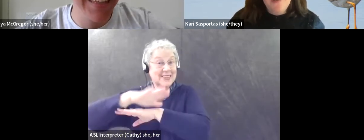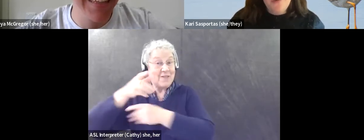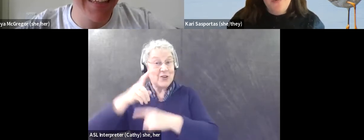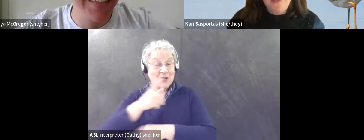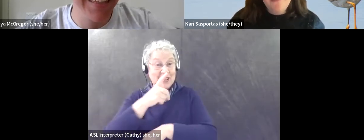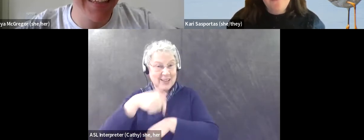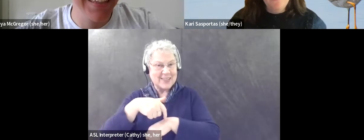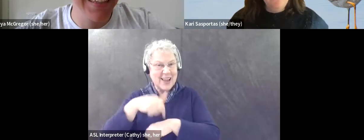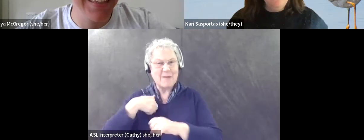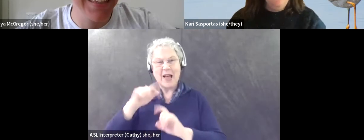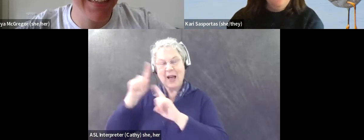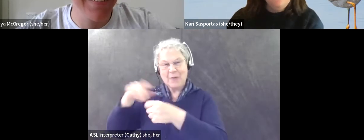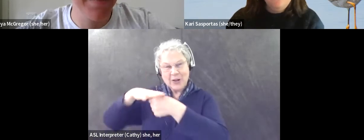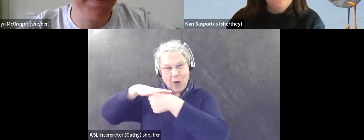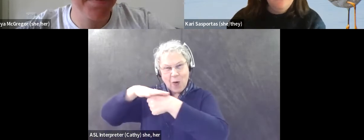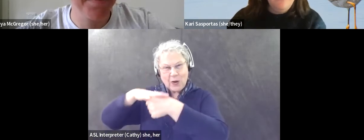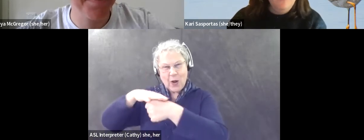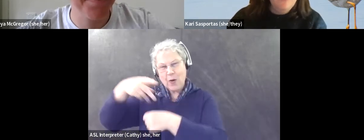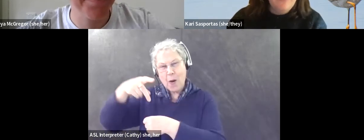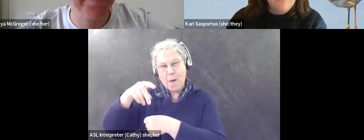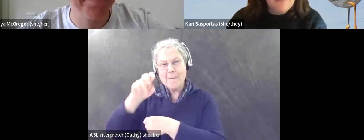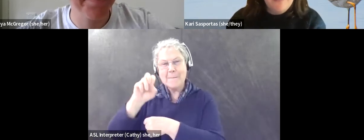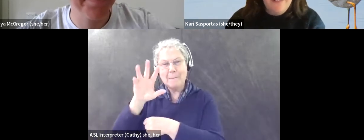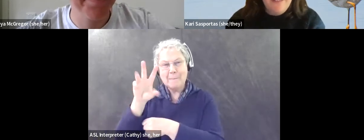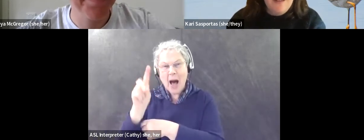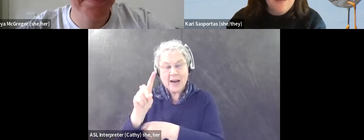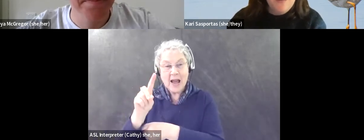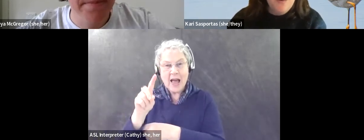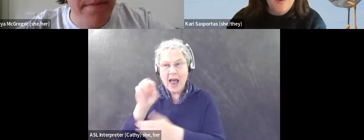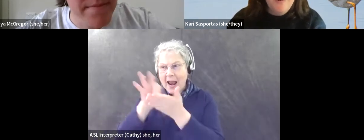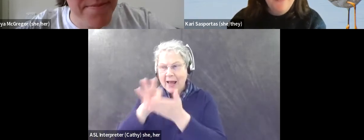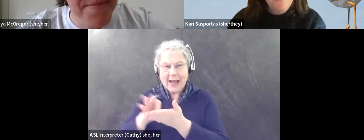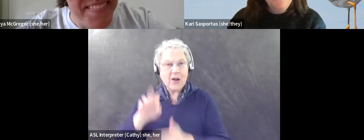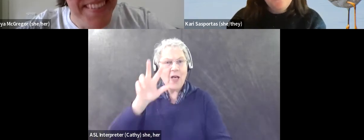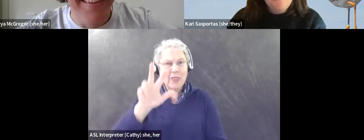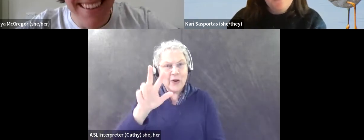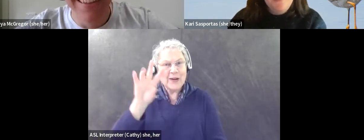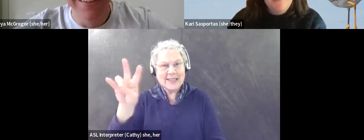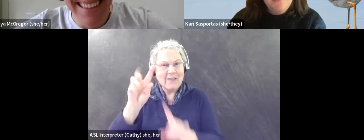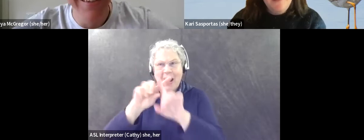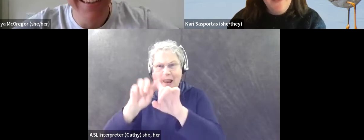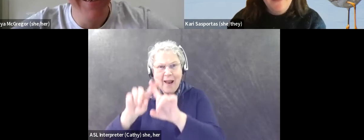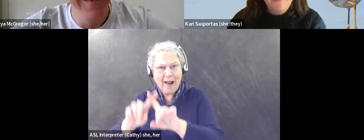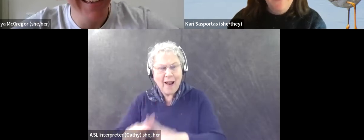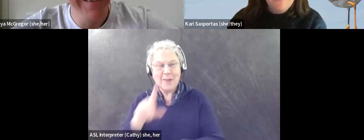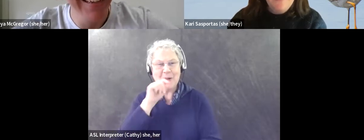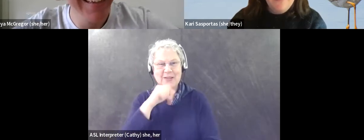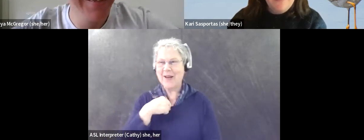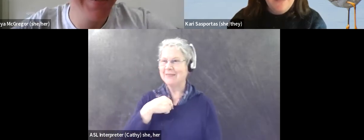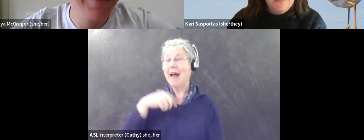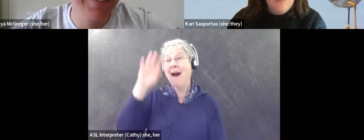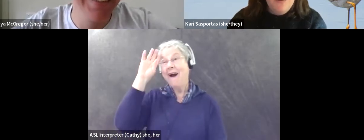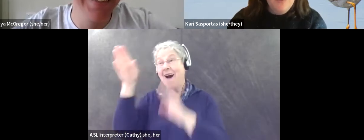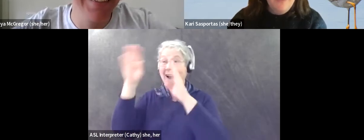went down to the local pond, and there were like 37 common mergansers, and I thought that was super cool. So, I just went down and said hi. So,